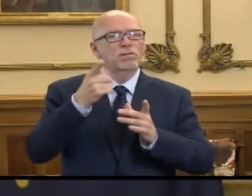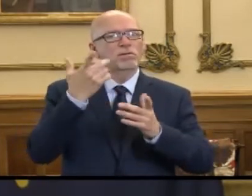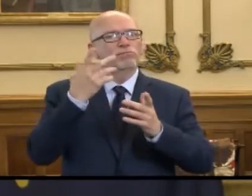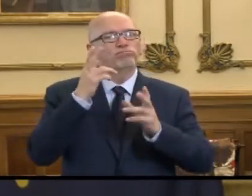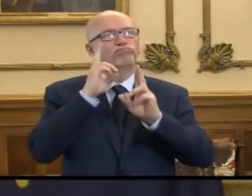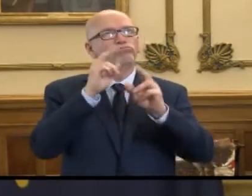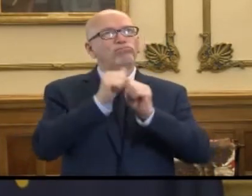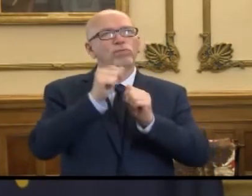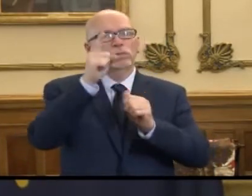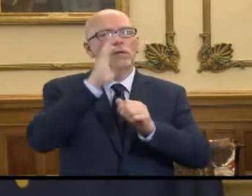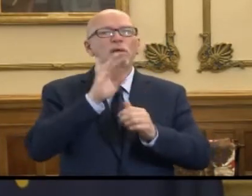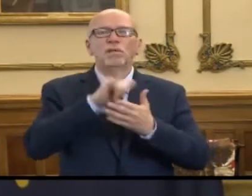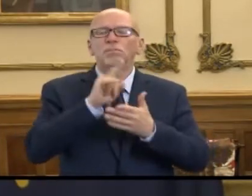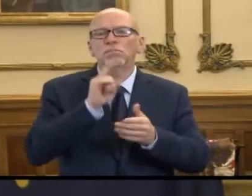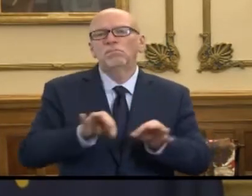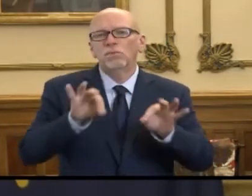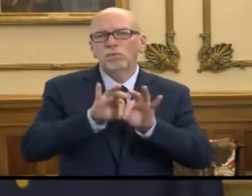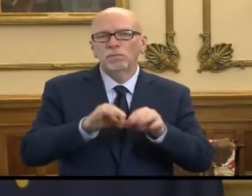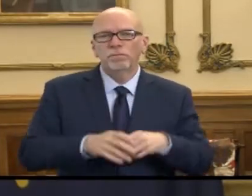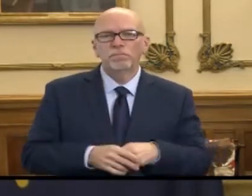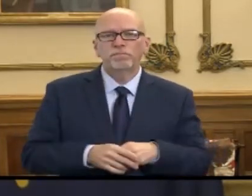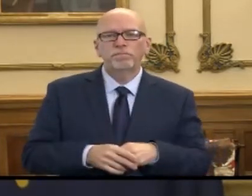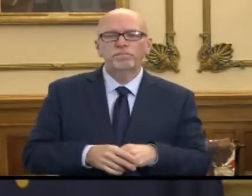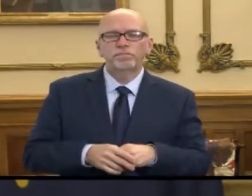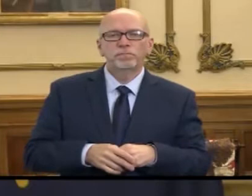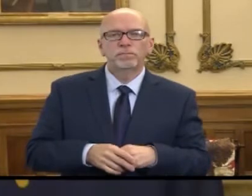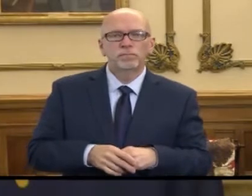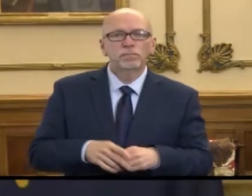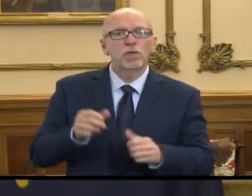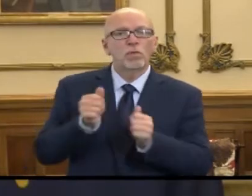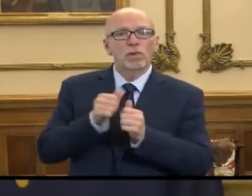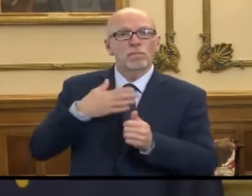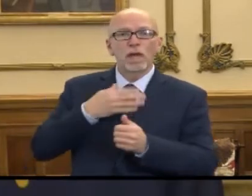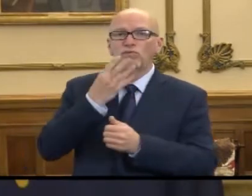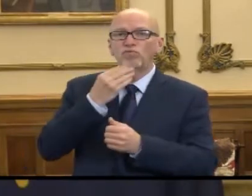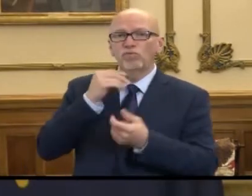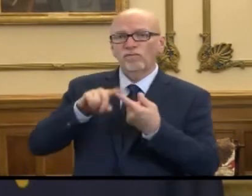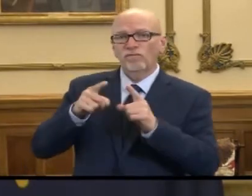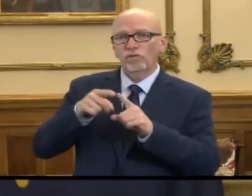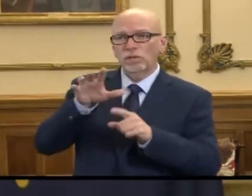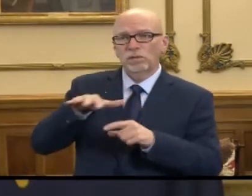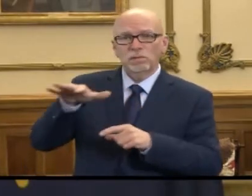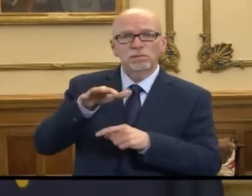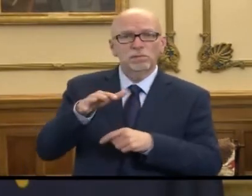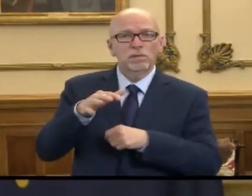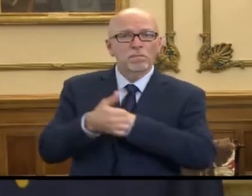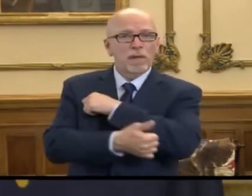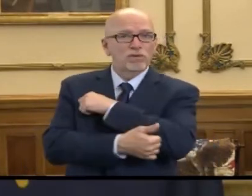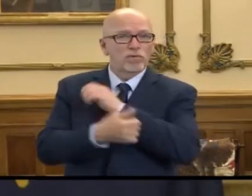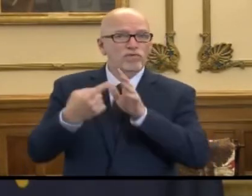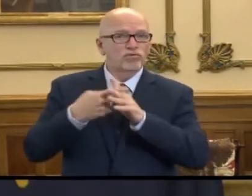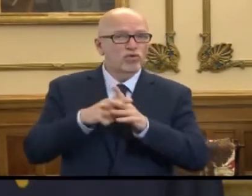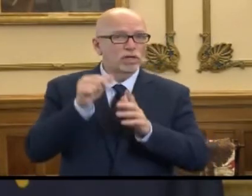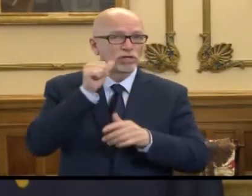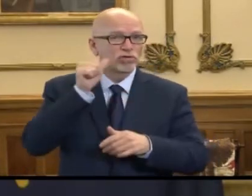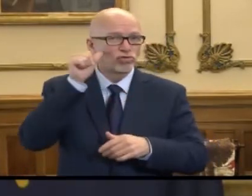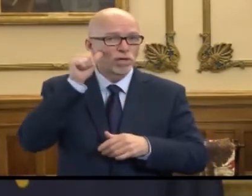is most important. In the faith of my Jewish friends, of course, Passover started yesterday.